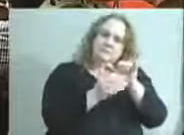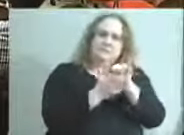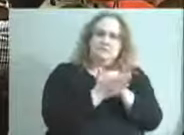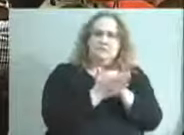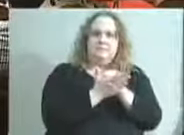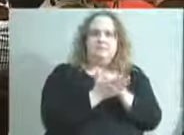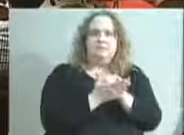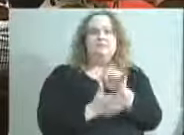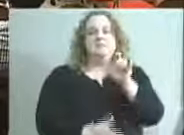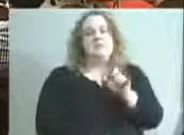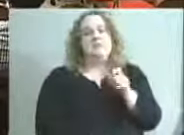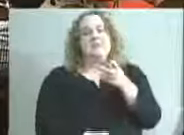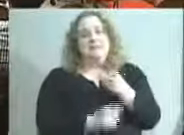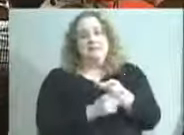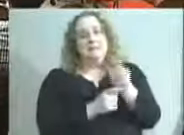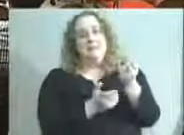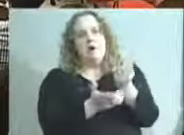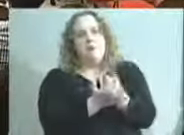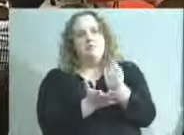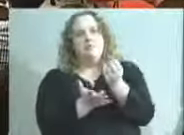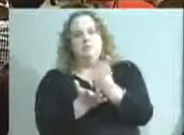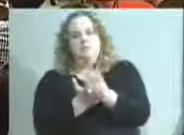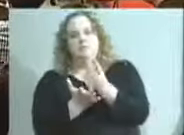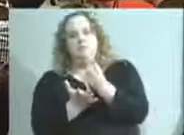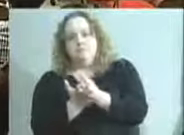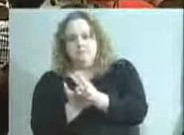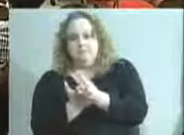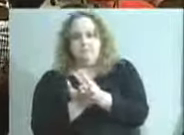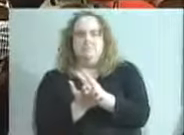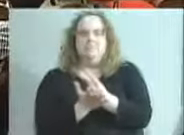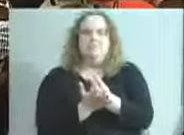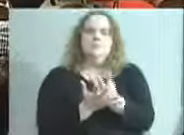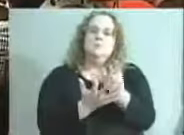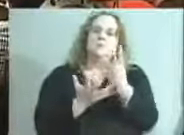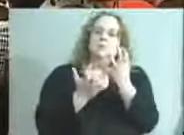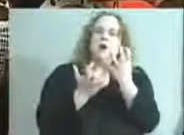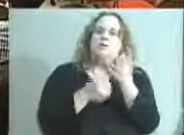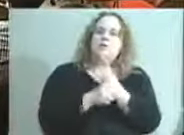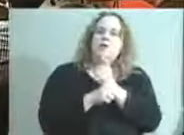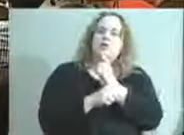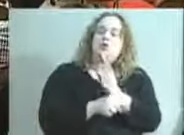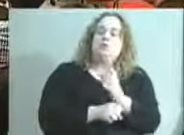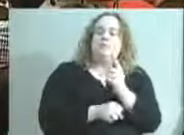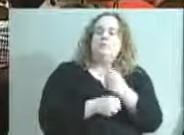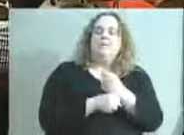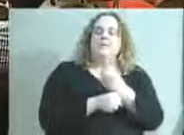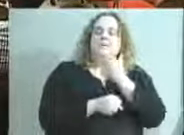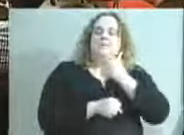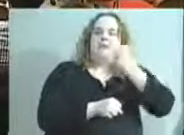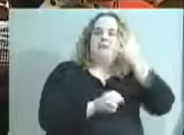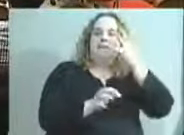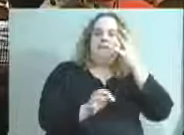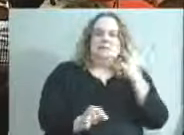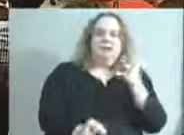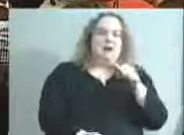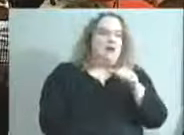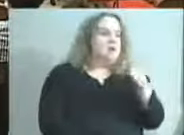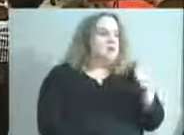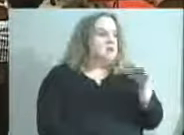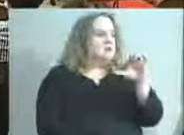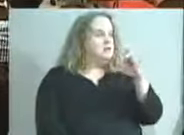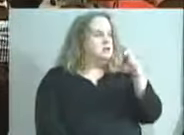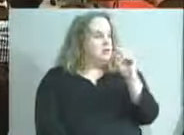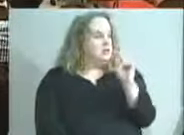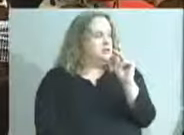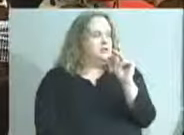have to, you know, we do have to keep improving how the information is presented so we get what we need to make decisions. Others? Yes, Chuck?